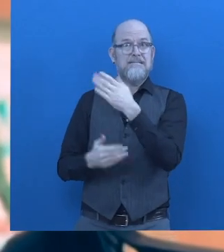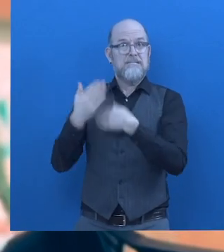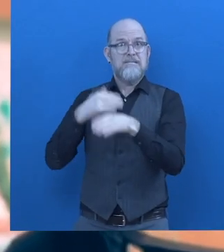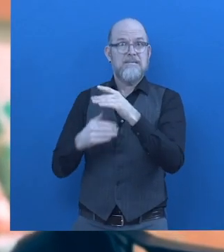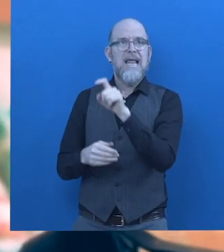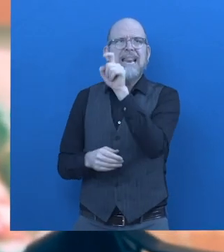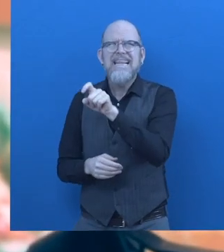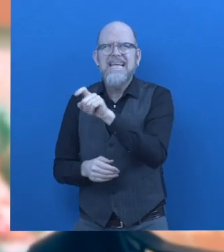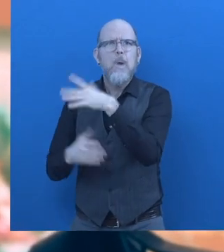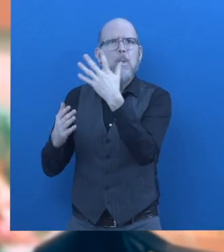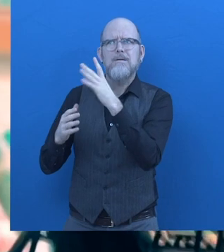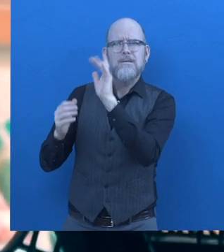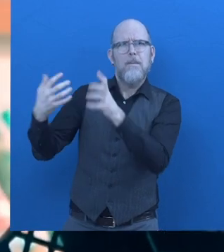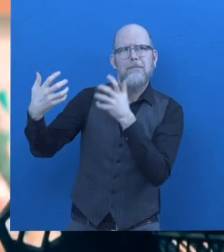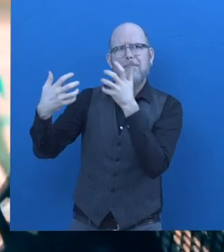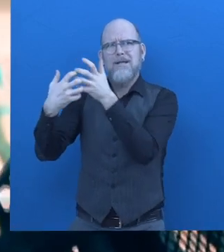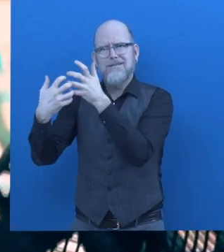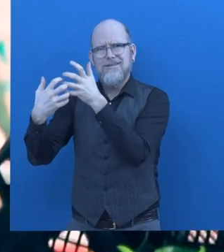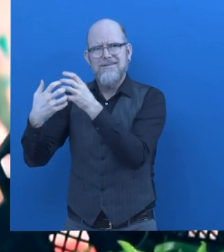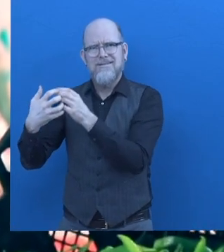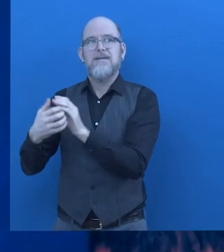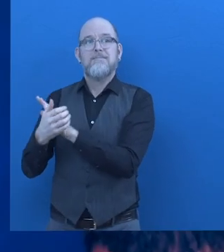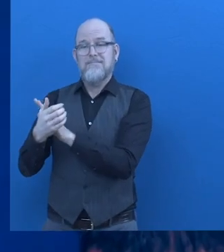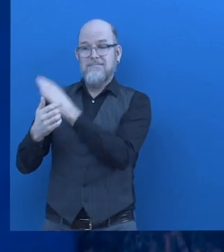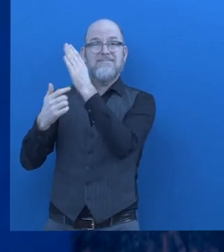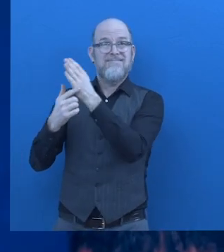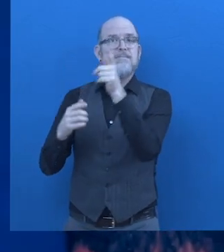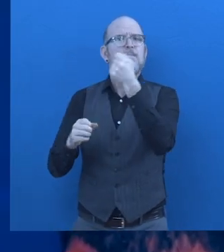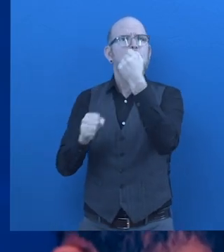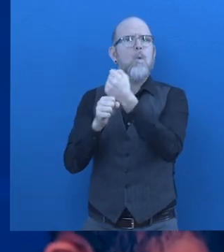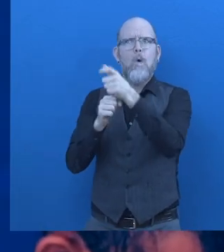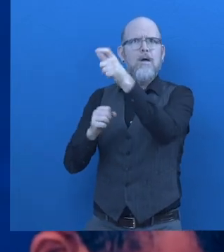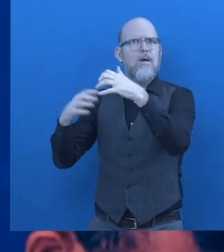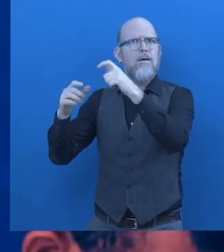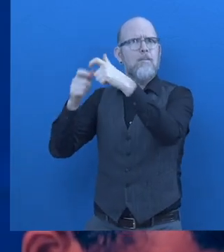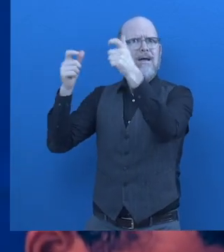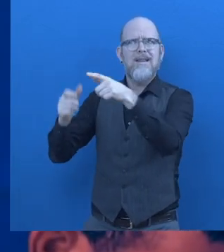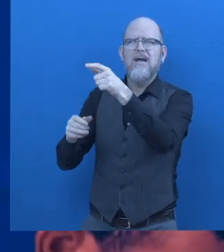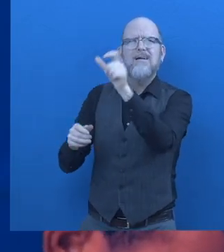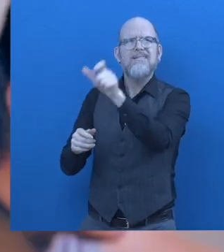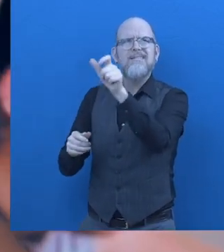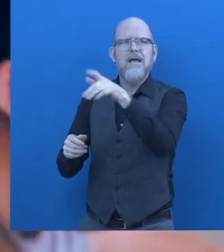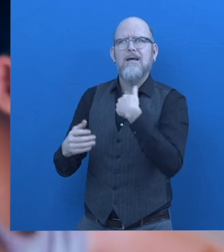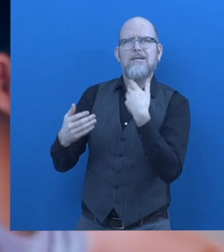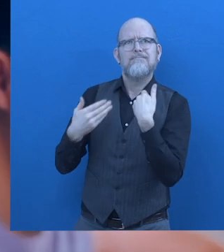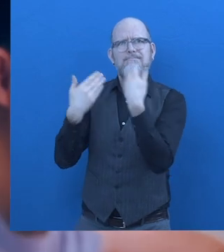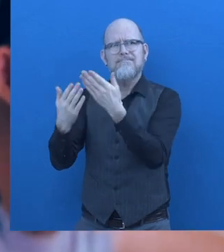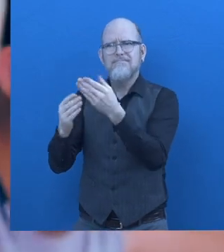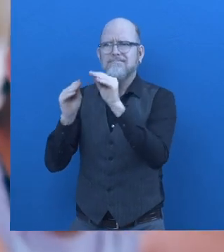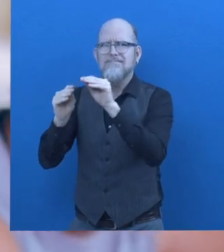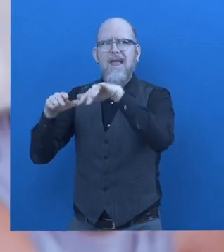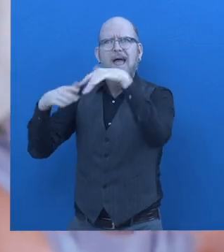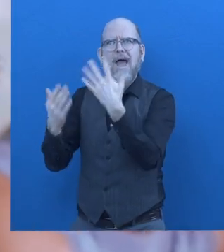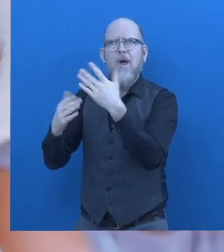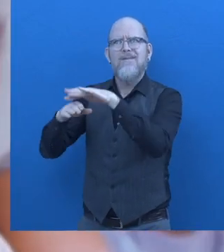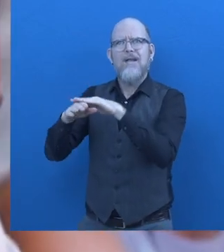other employers as well. The fact that even the employees' needs were addressed, they felt so at ease to